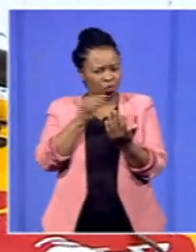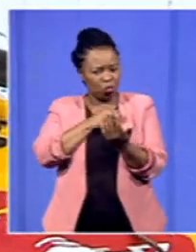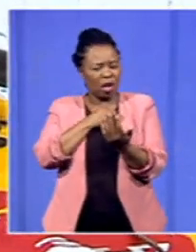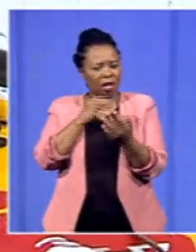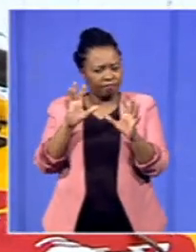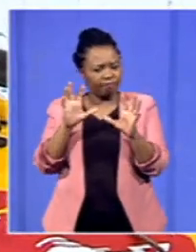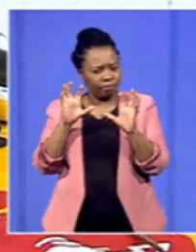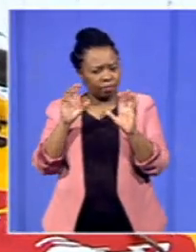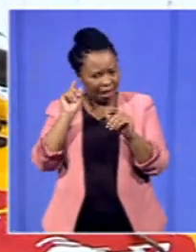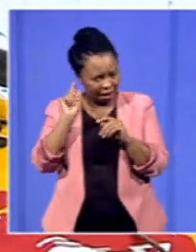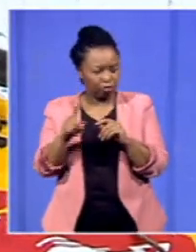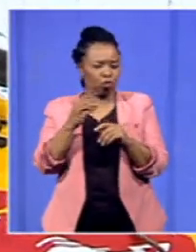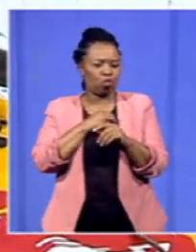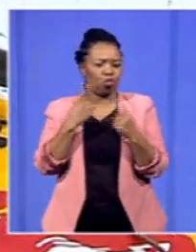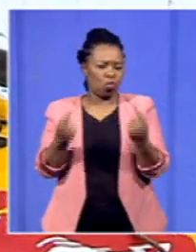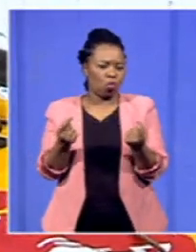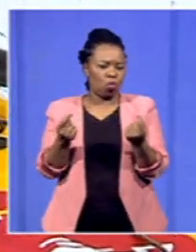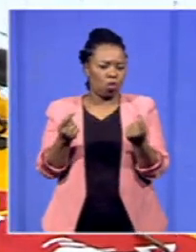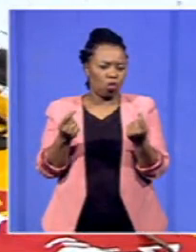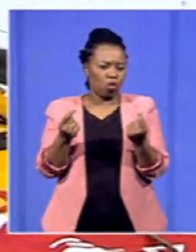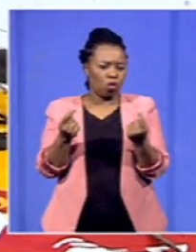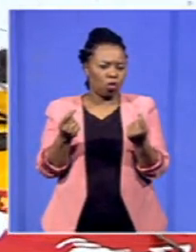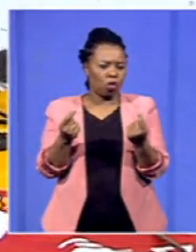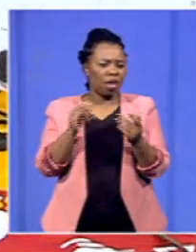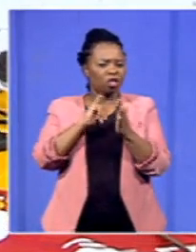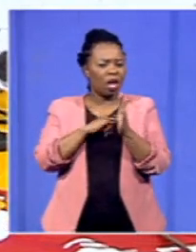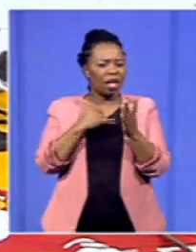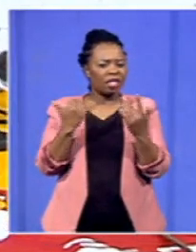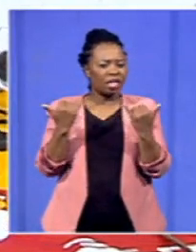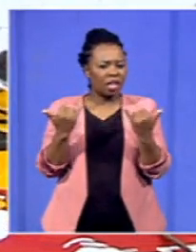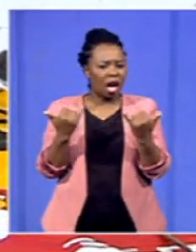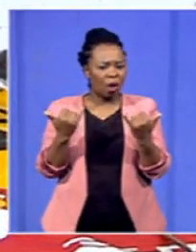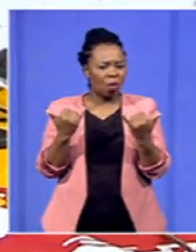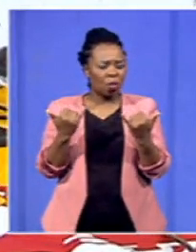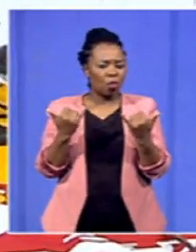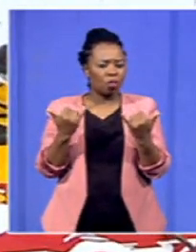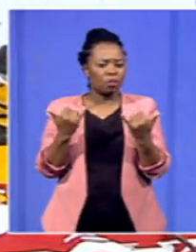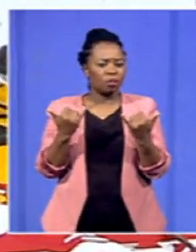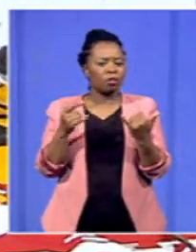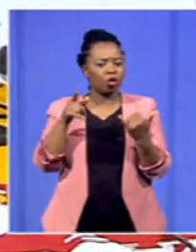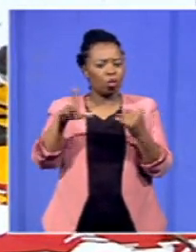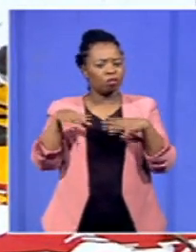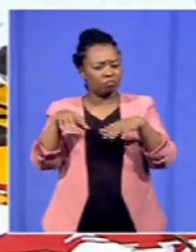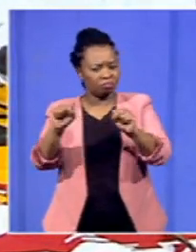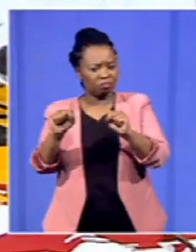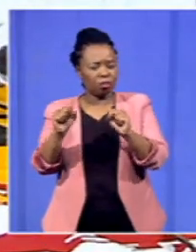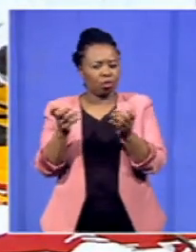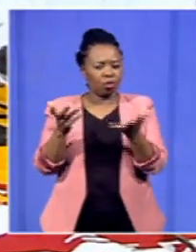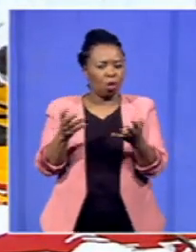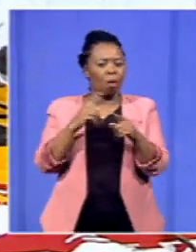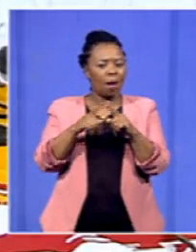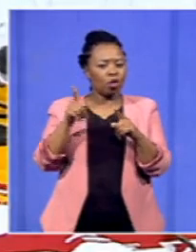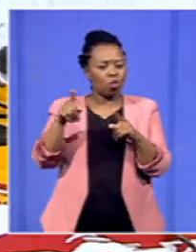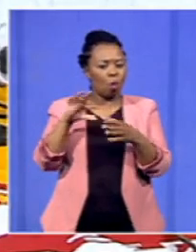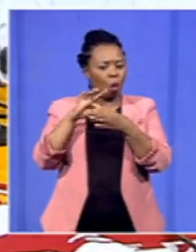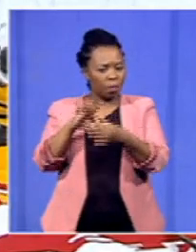and I'm just saying you now resorting to taking to the streets and as much as you are committing that South